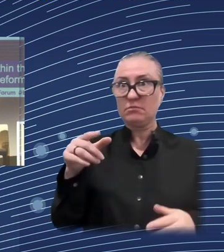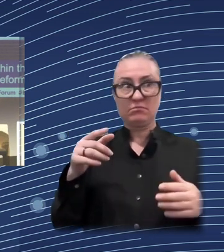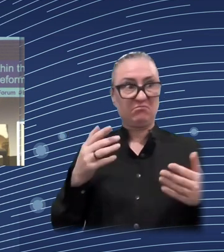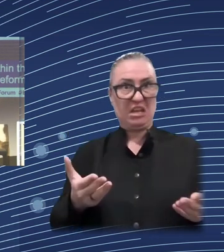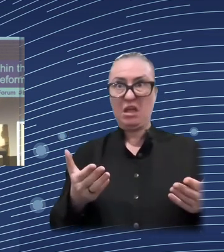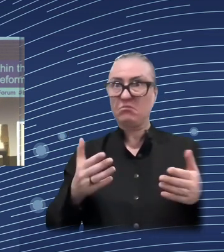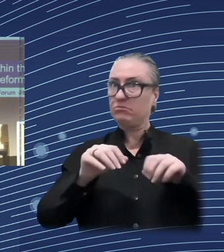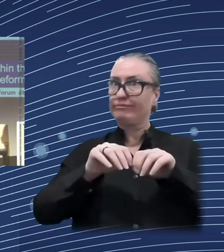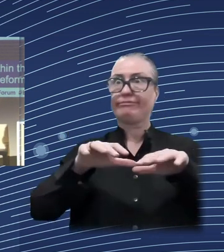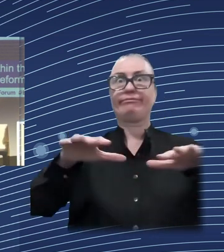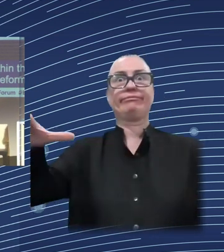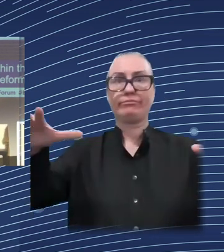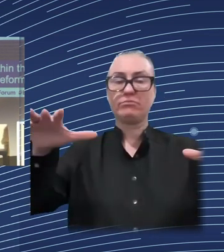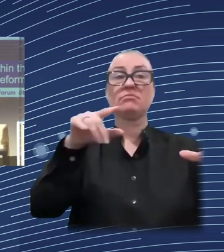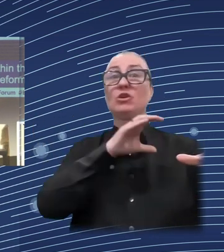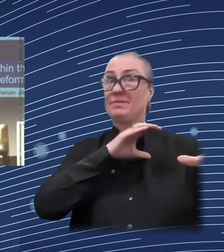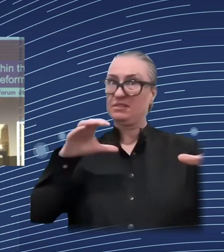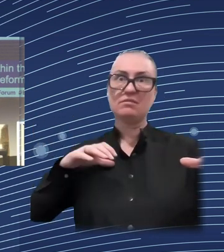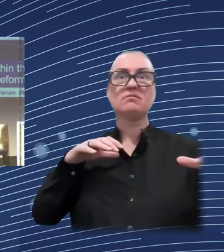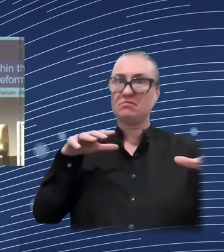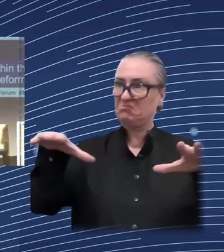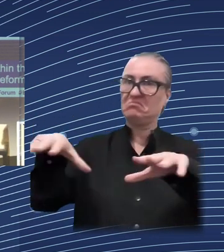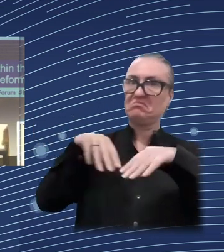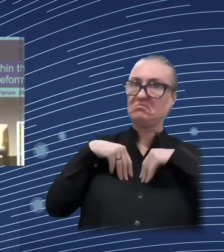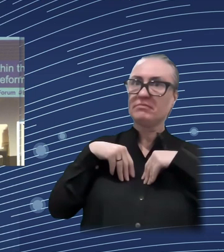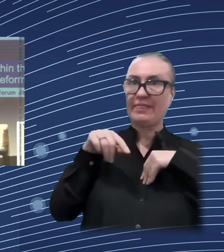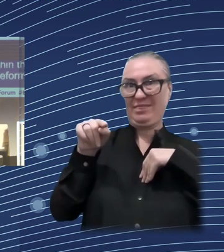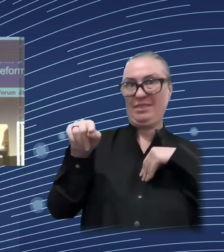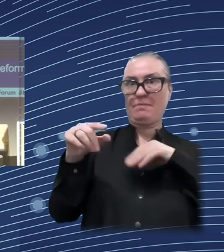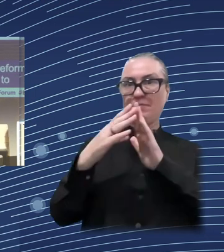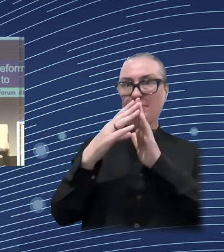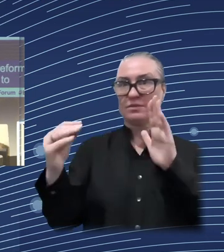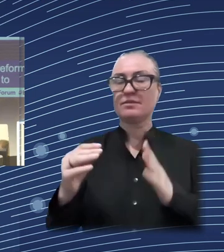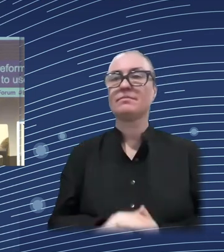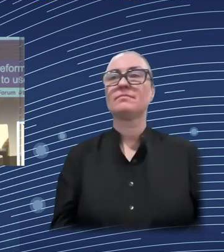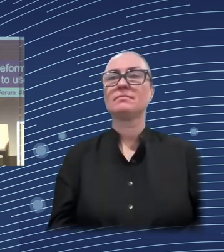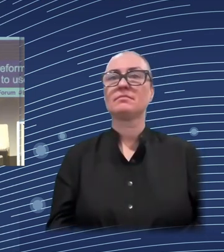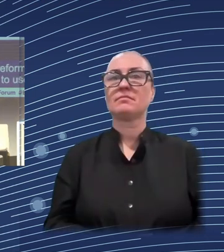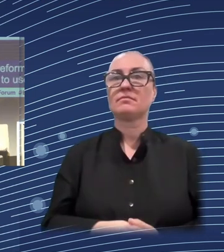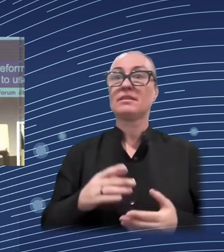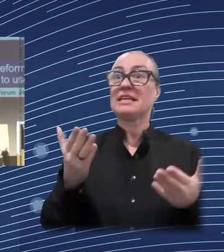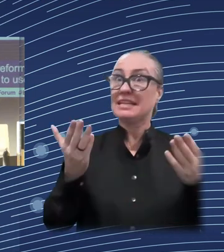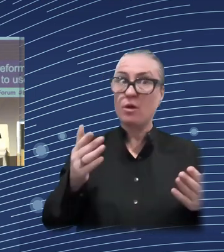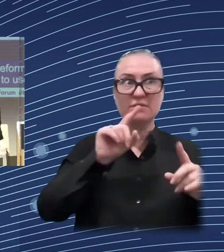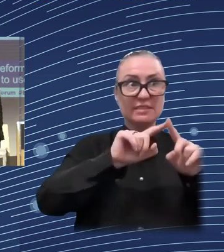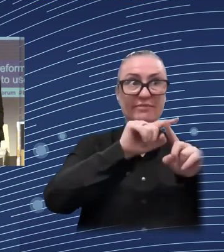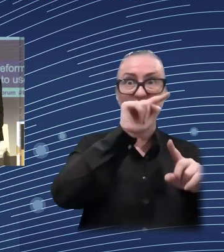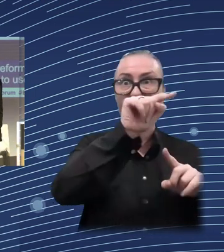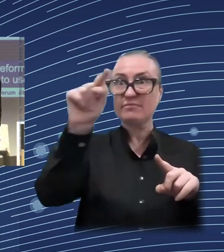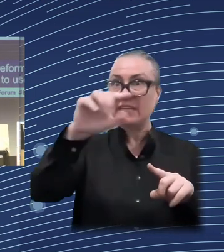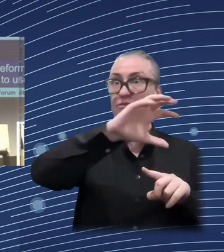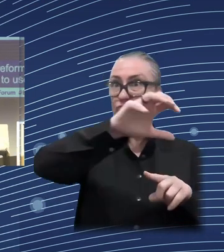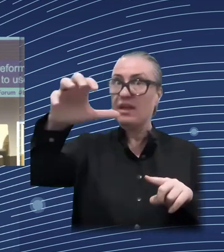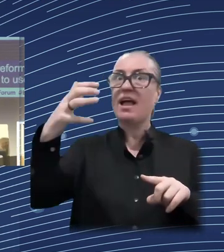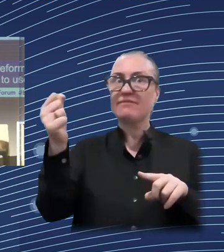use the model, which is very important in the current policy context. Now, Euromod is beautiful, but he has some